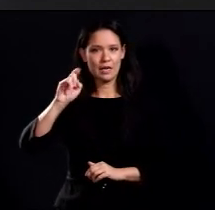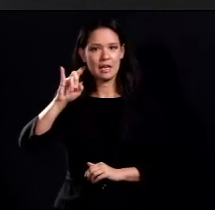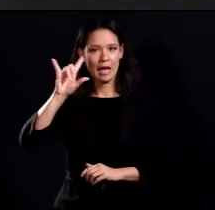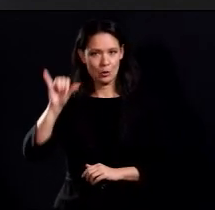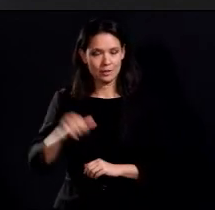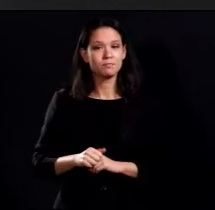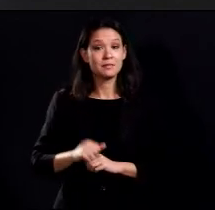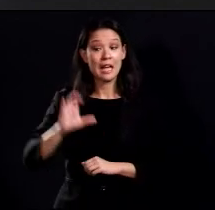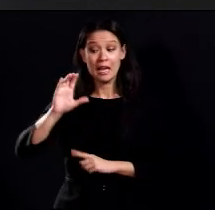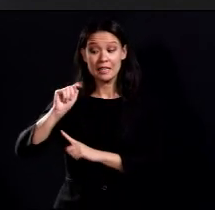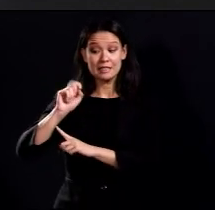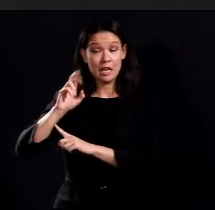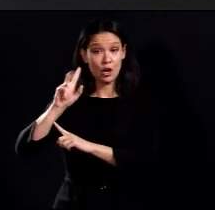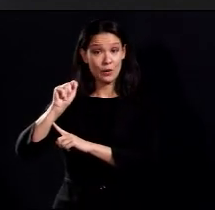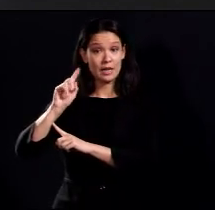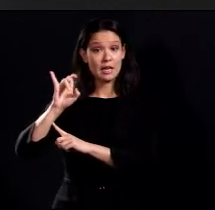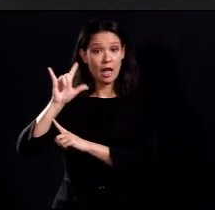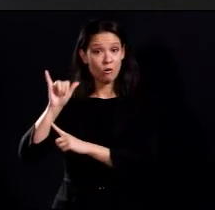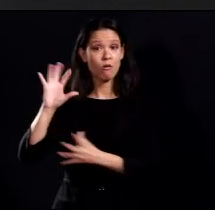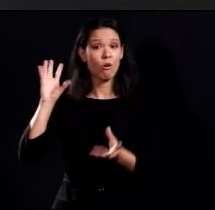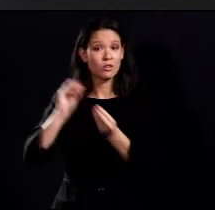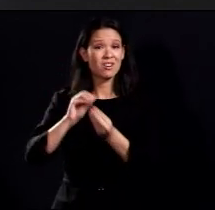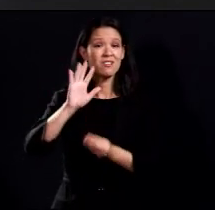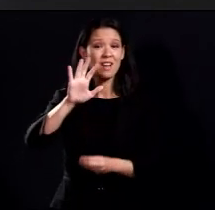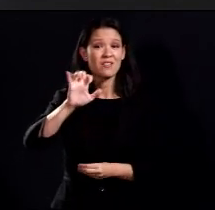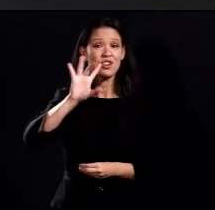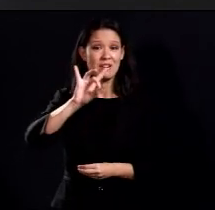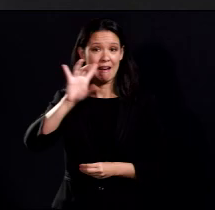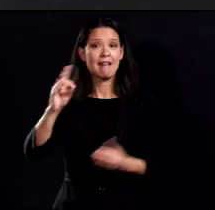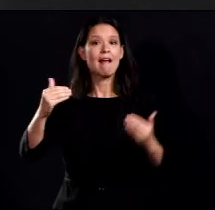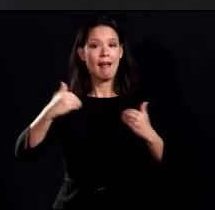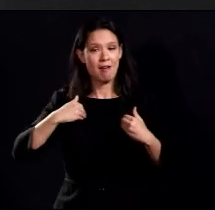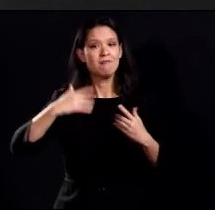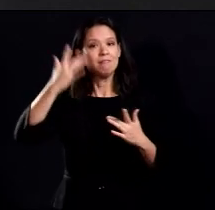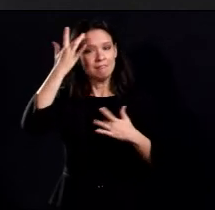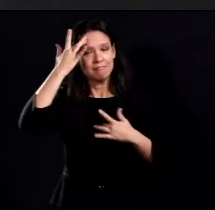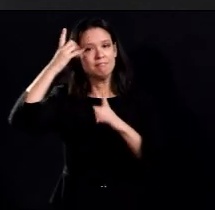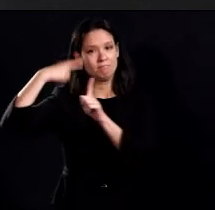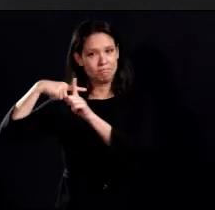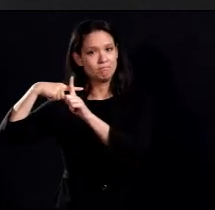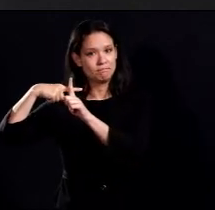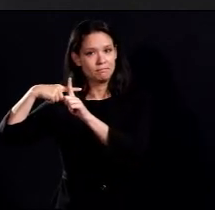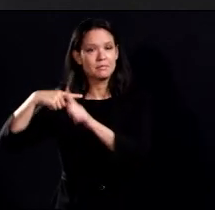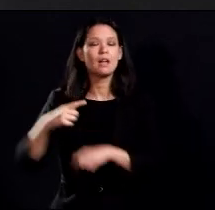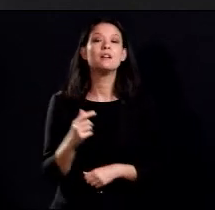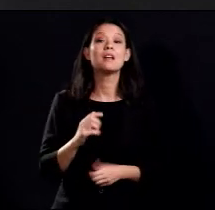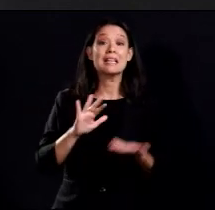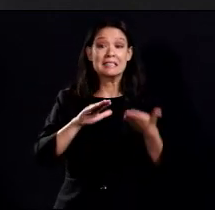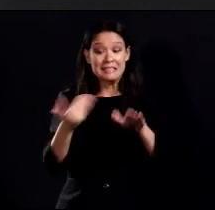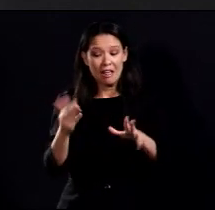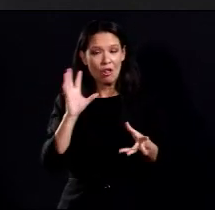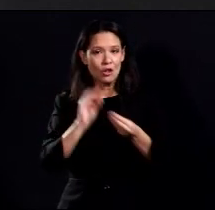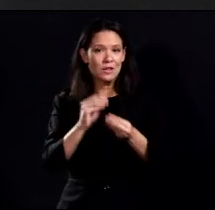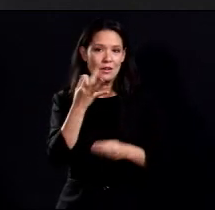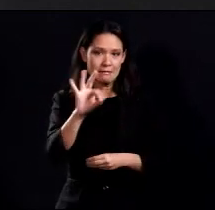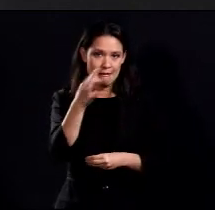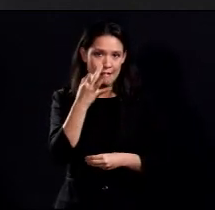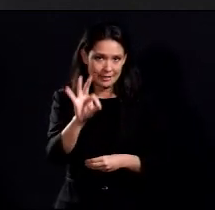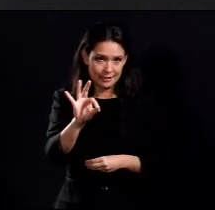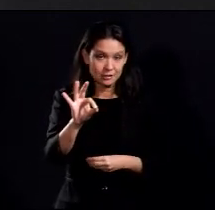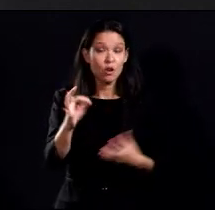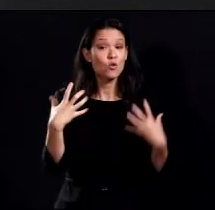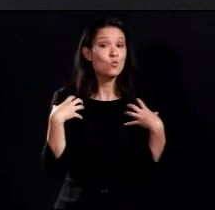County has 588 positive cases, 19 deaths and 53 recovered cases.